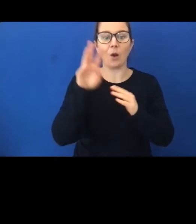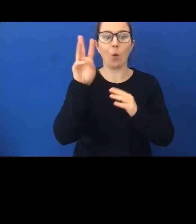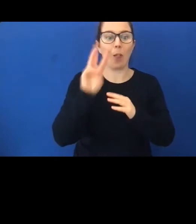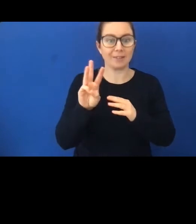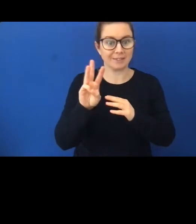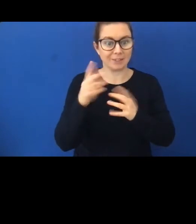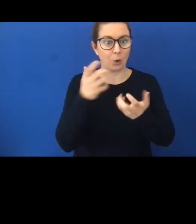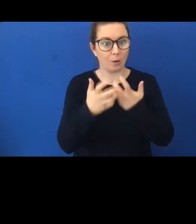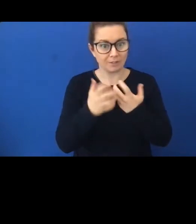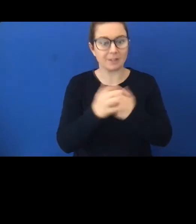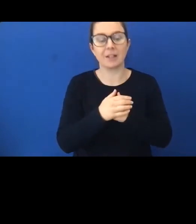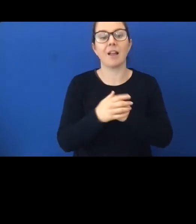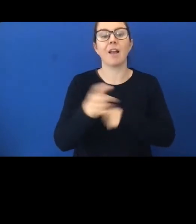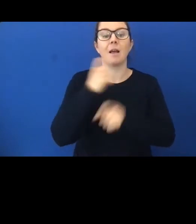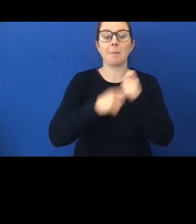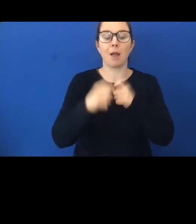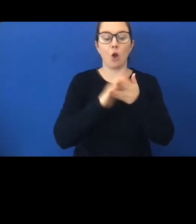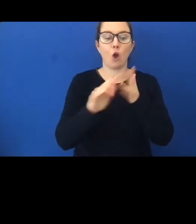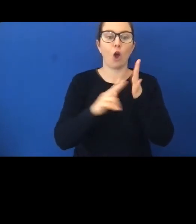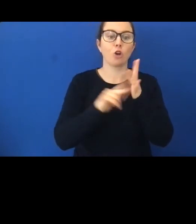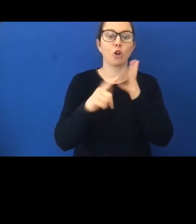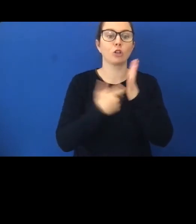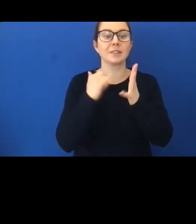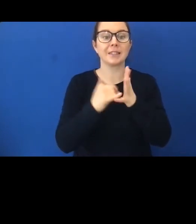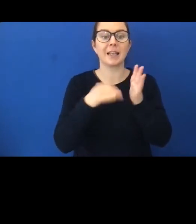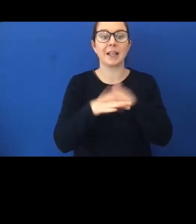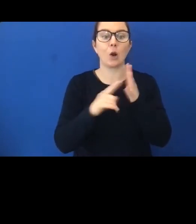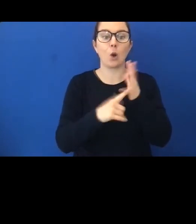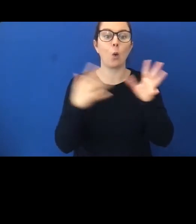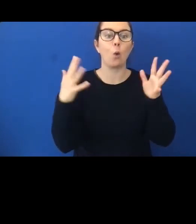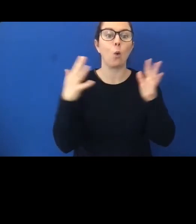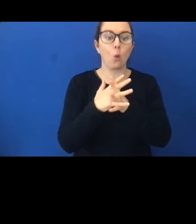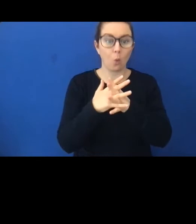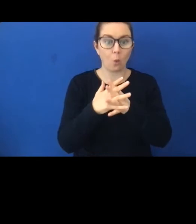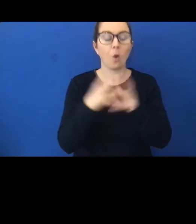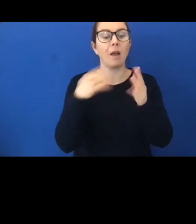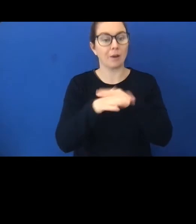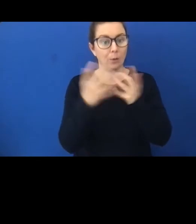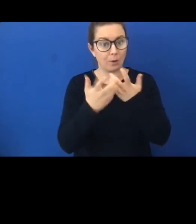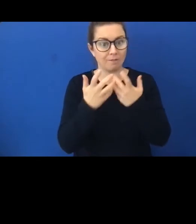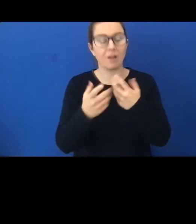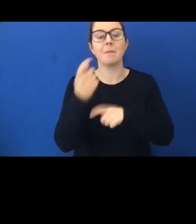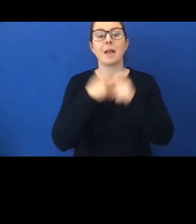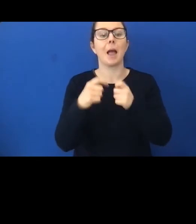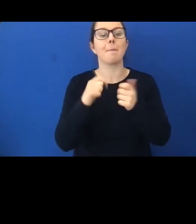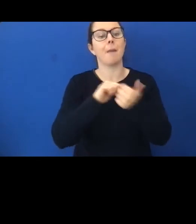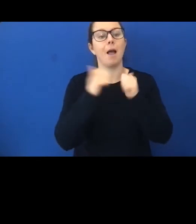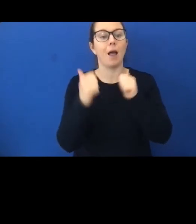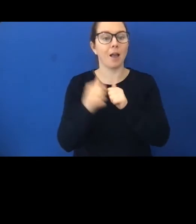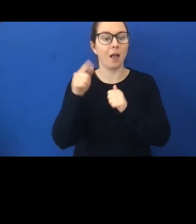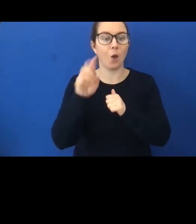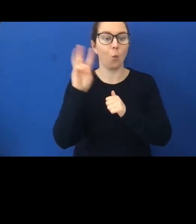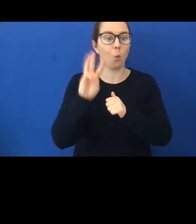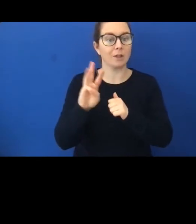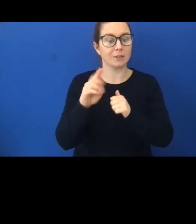to gain his honours in law from the University of British Columbia before becoming a partner at a Wellington law firm. In